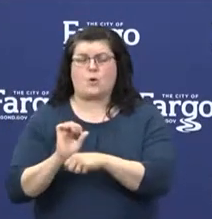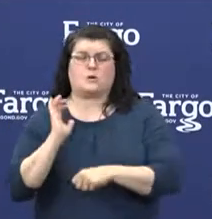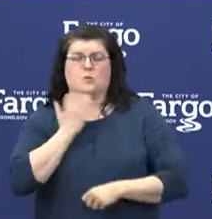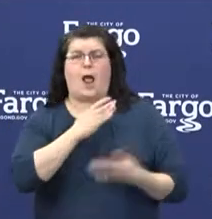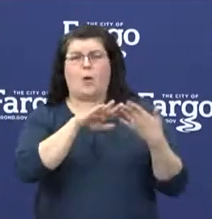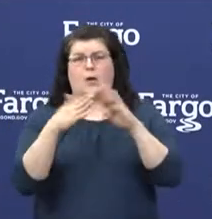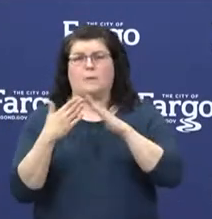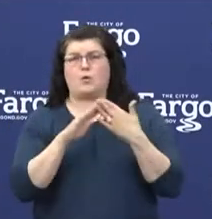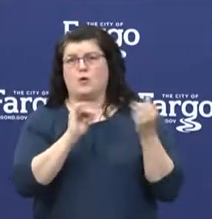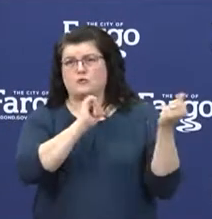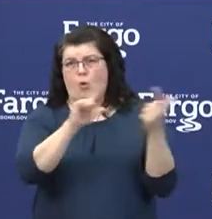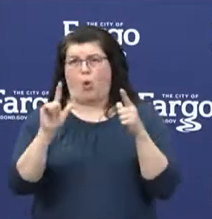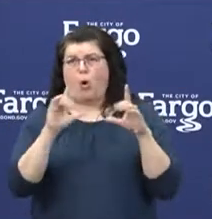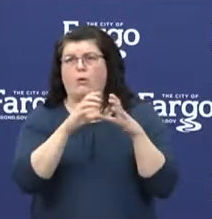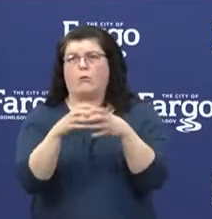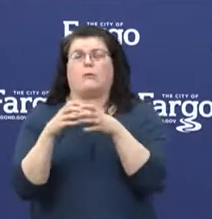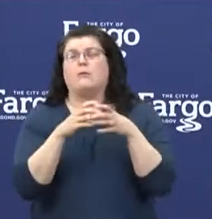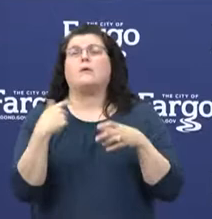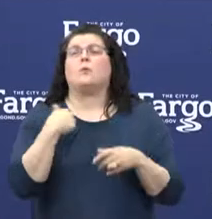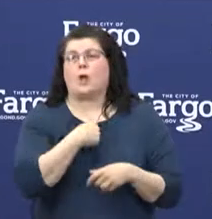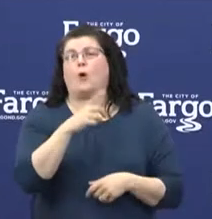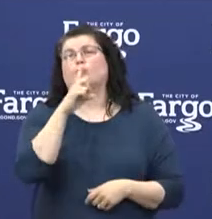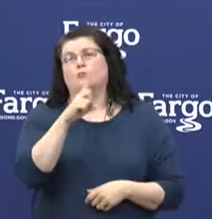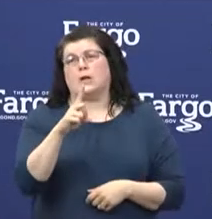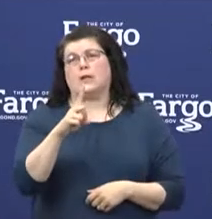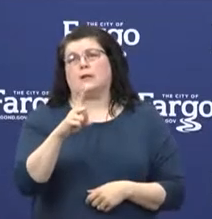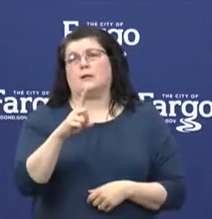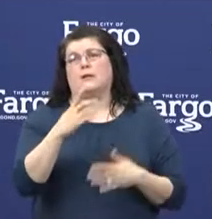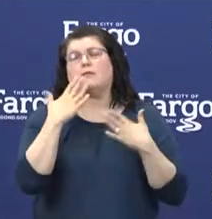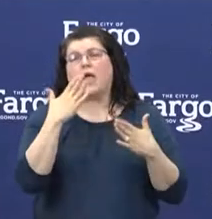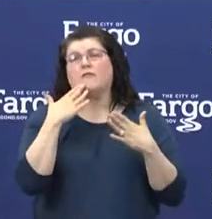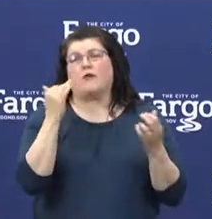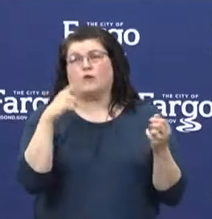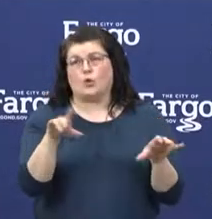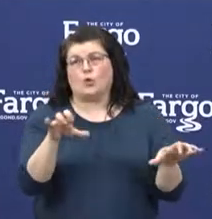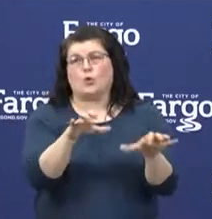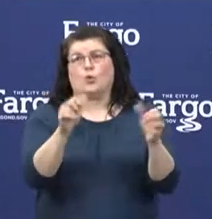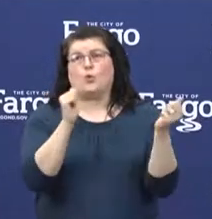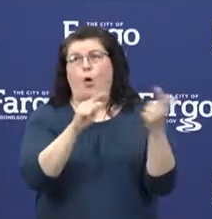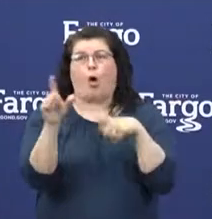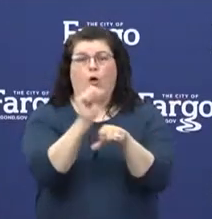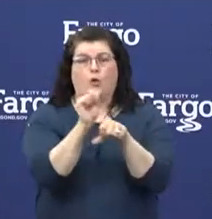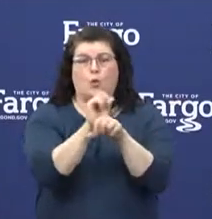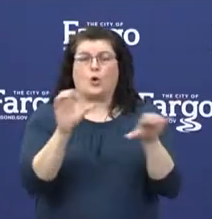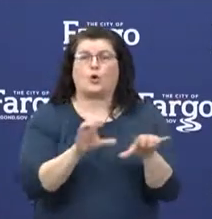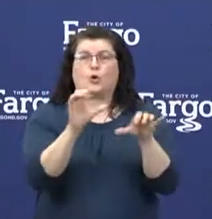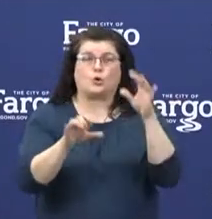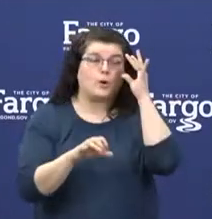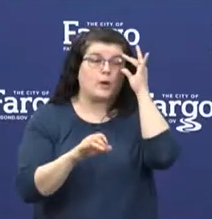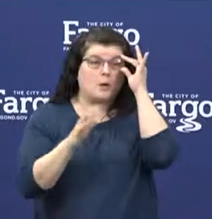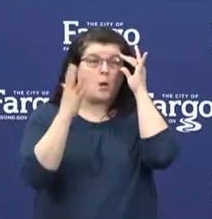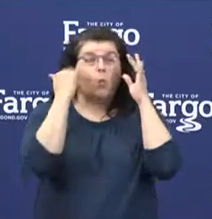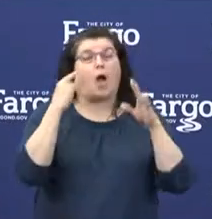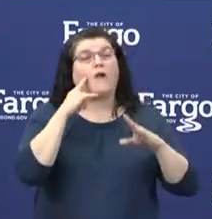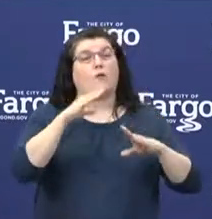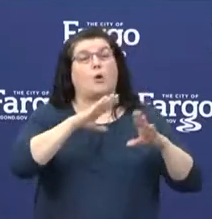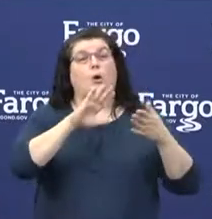grateful to both Clay Public Health and CAST Public Health on all the work you're doing to protect our citizens.